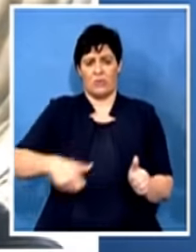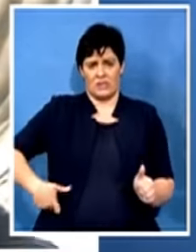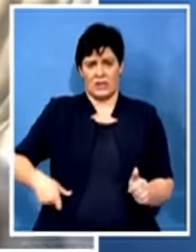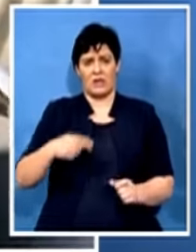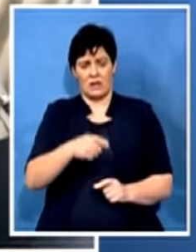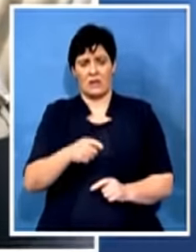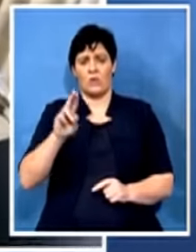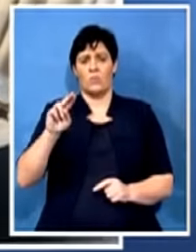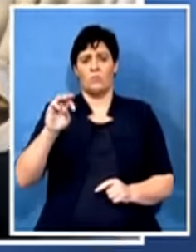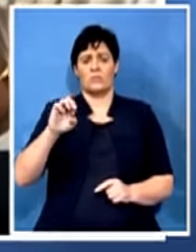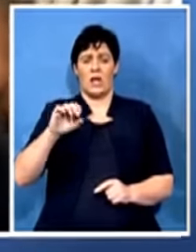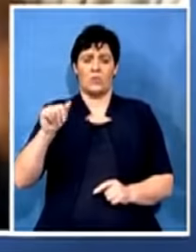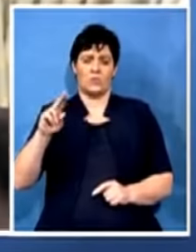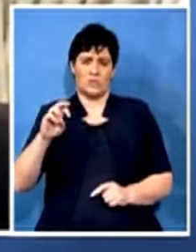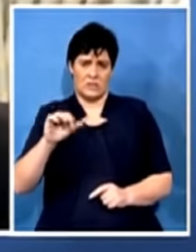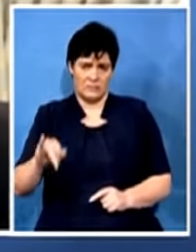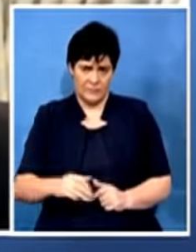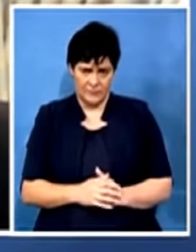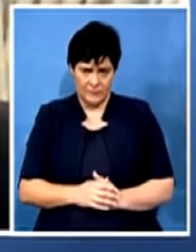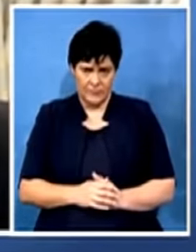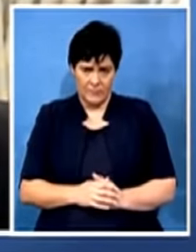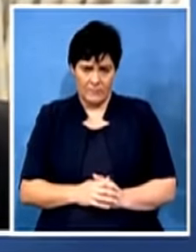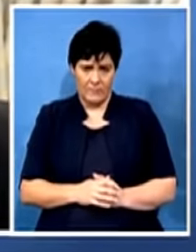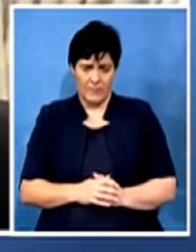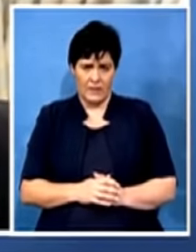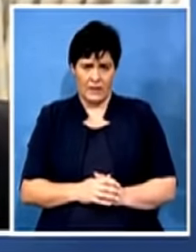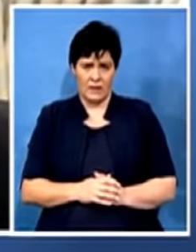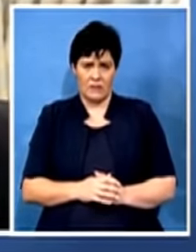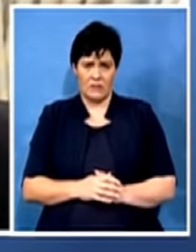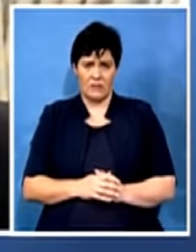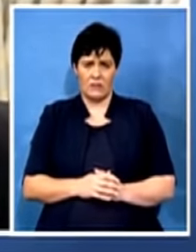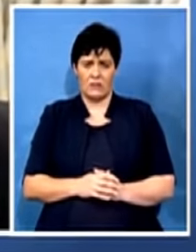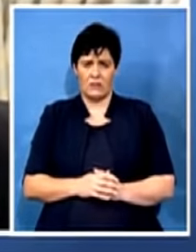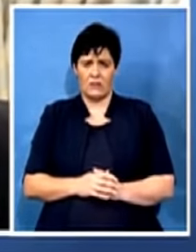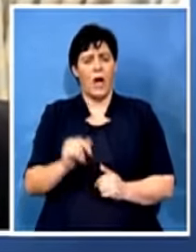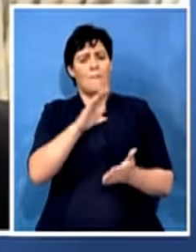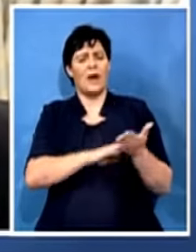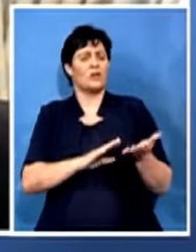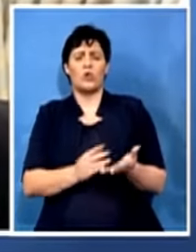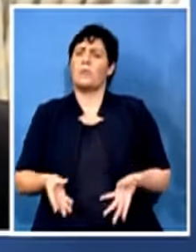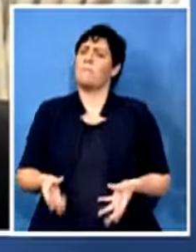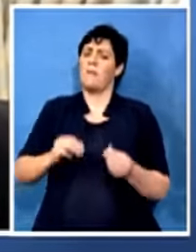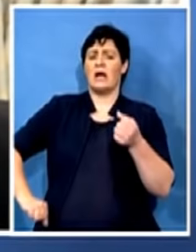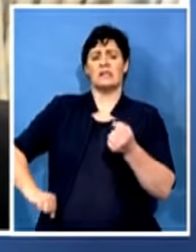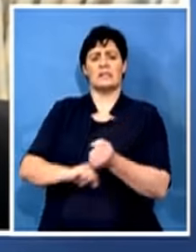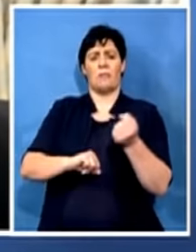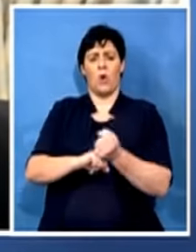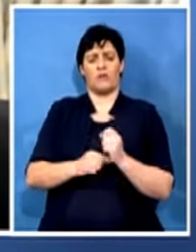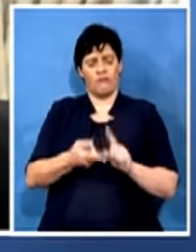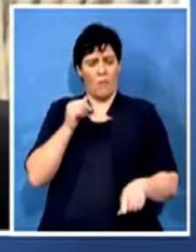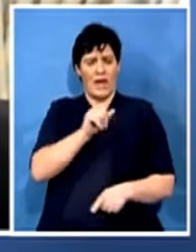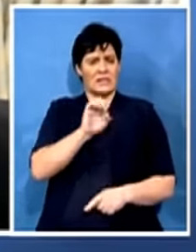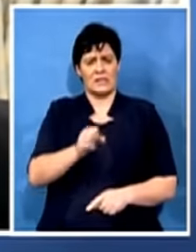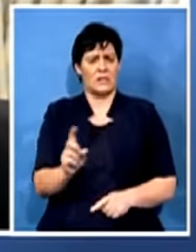What sort of support is Mr. Makashulek getting from within the ANC? We saw Mzondeli Masina tweeting